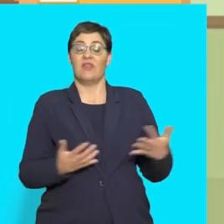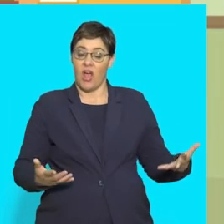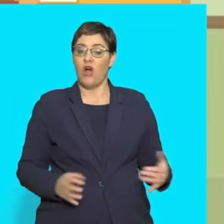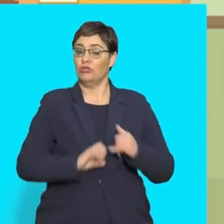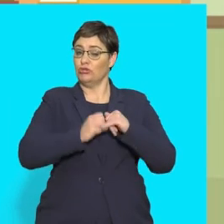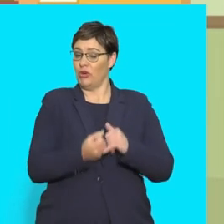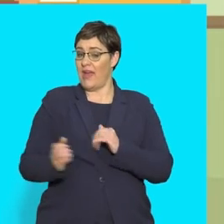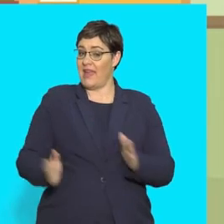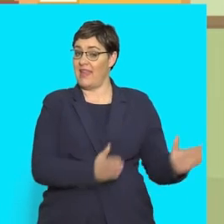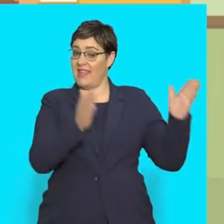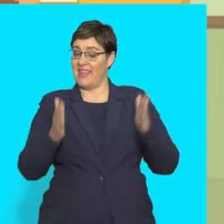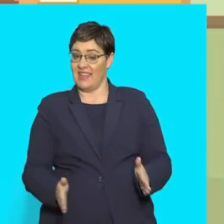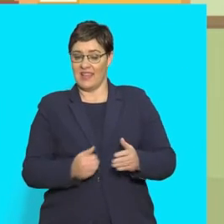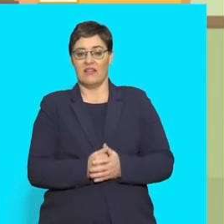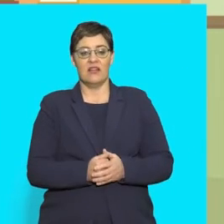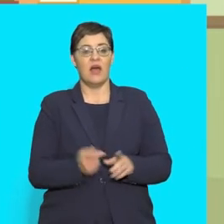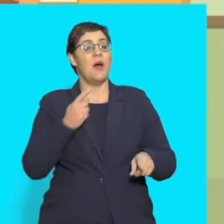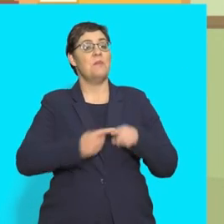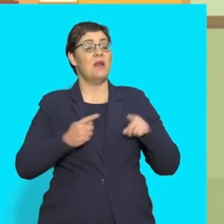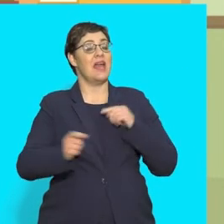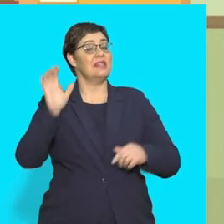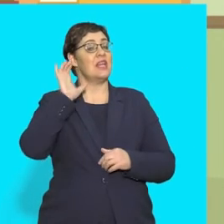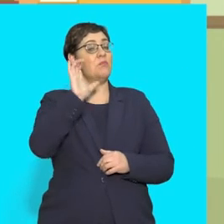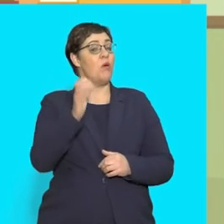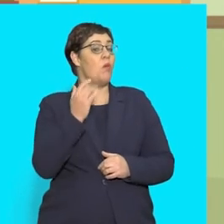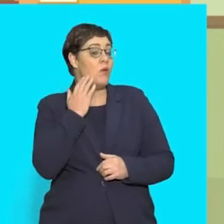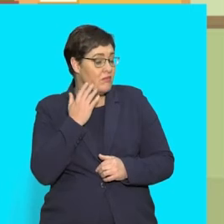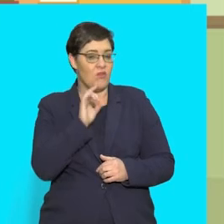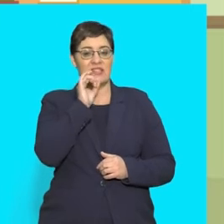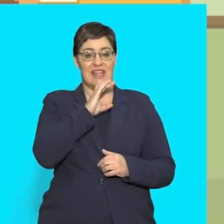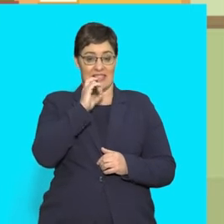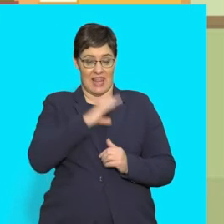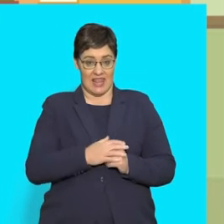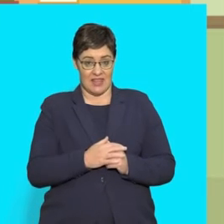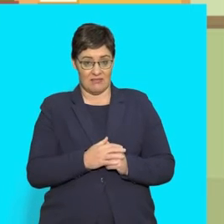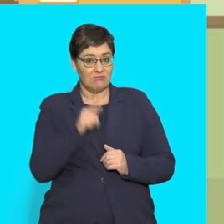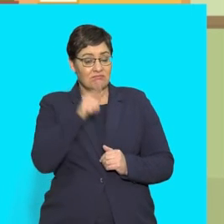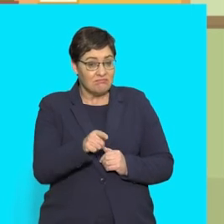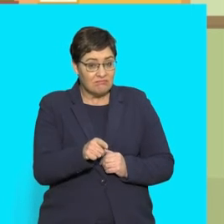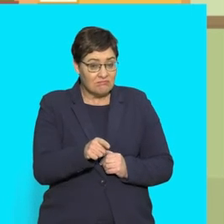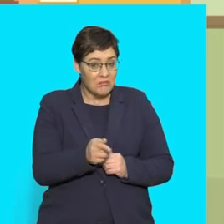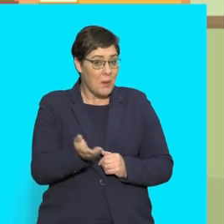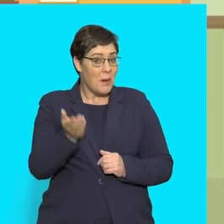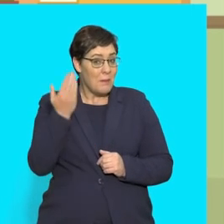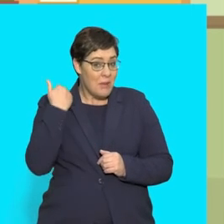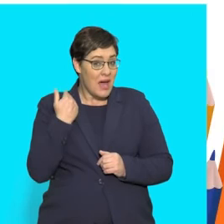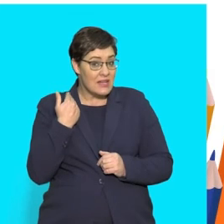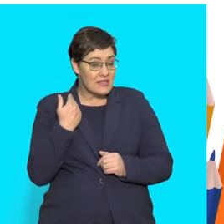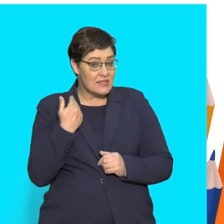Let's try this one now. 18. played netball on Saturday. 18. Is that sentence in the past tense?